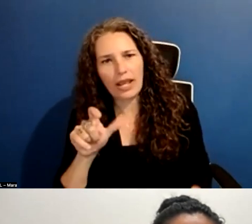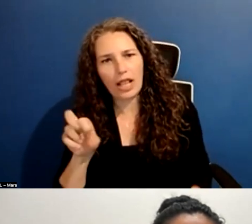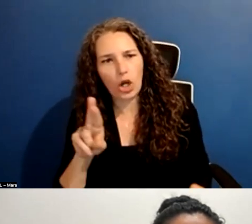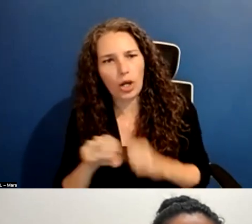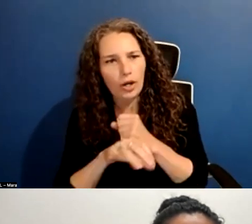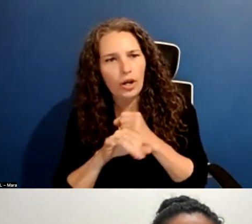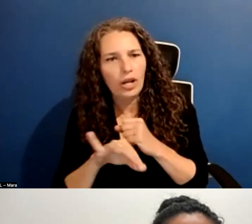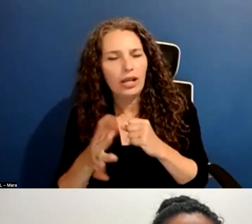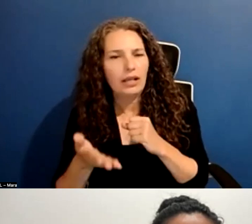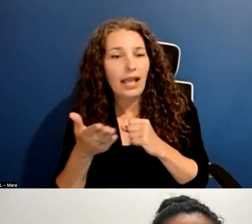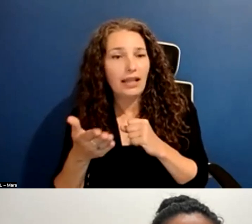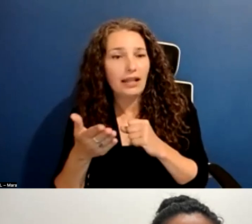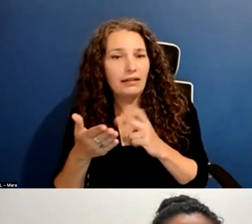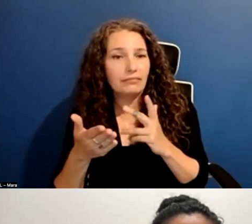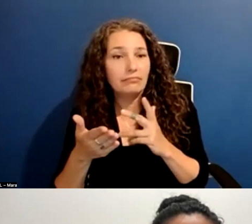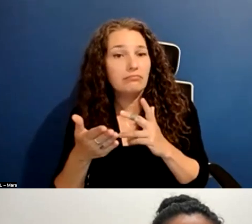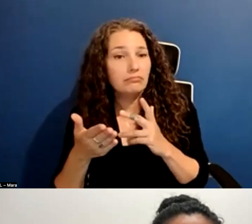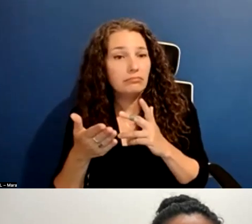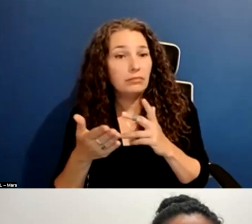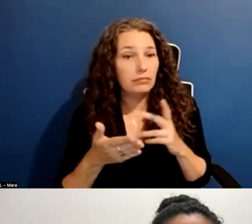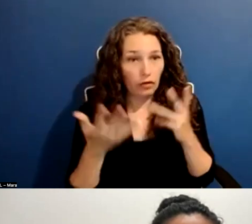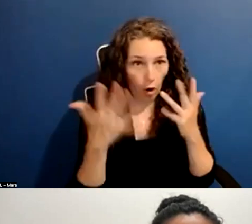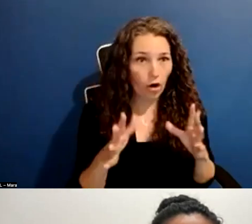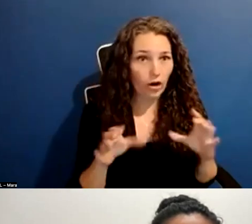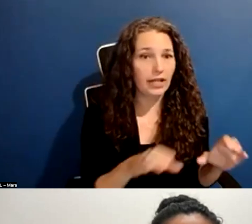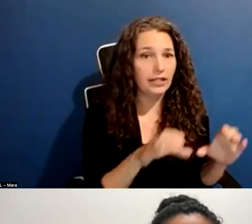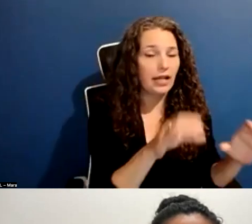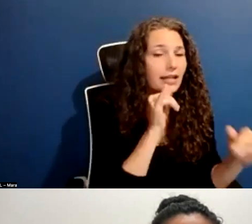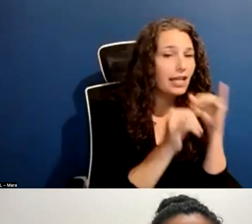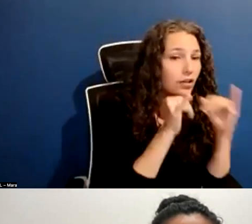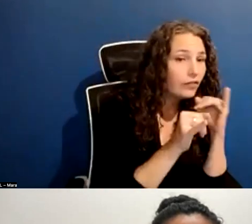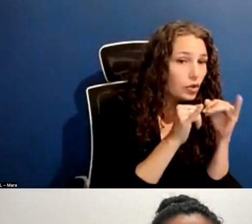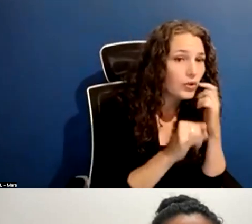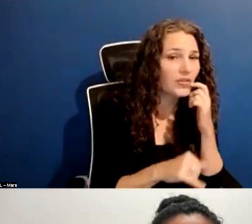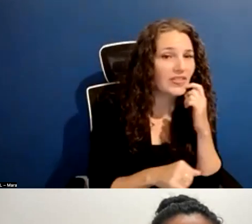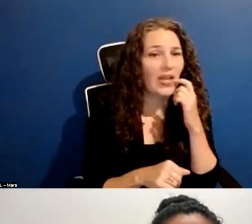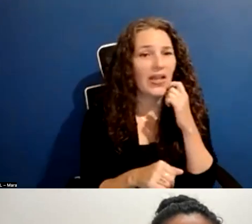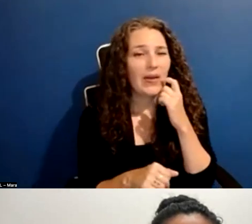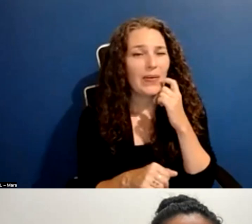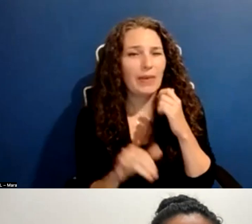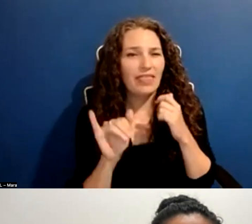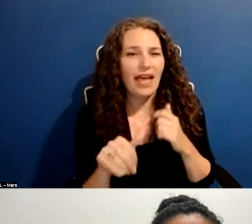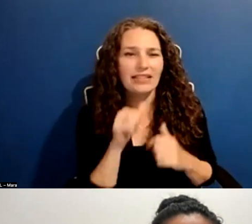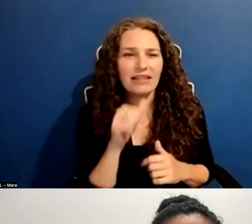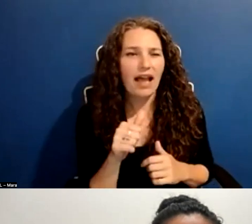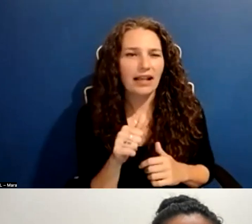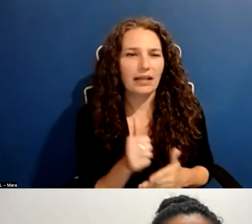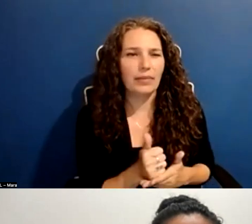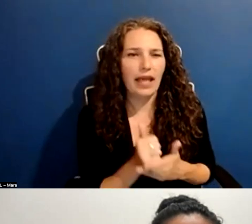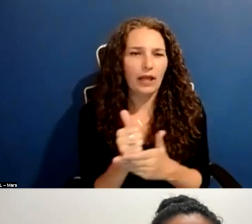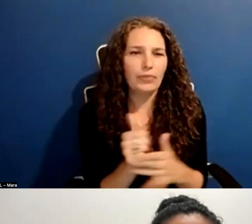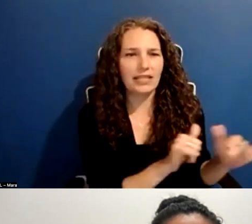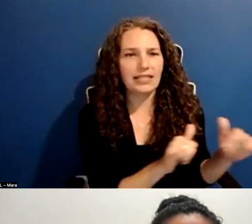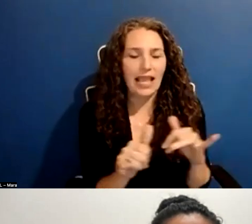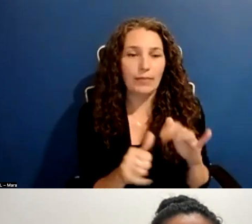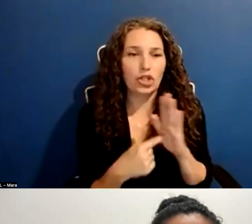might not be as helpful as perhaps cutting, um, full scenes, uh, and sending